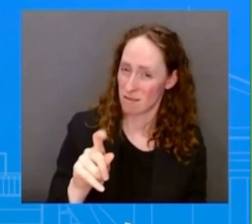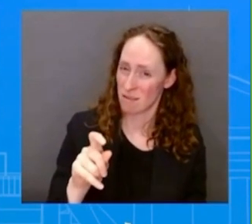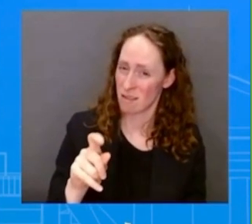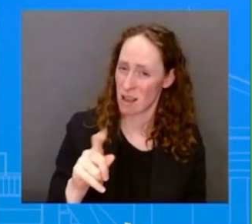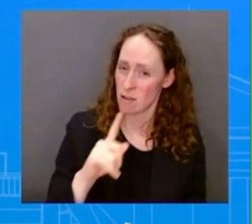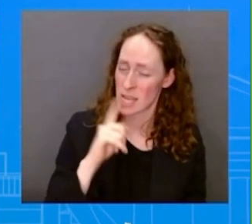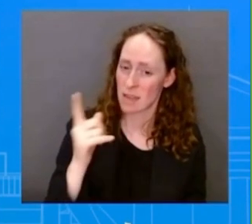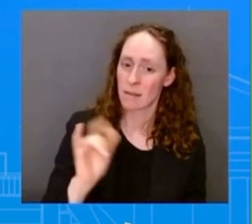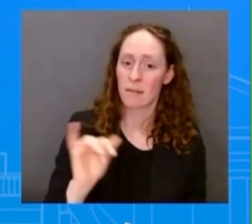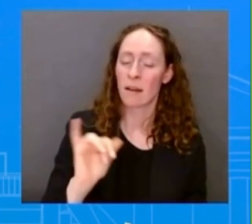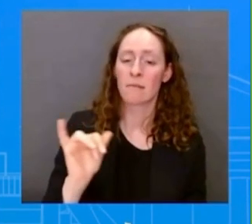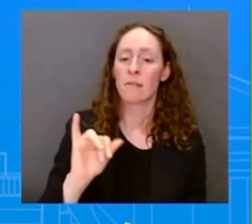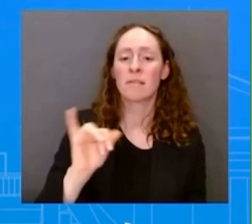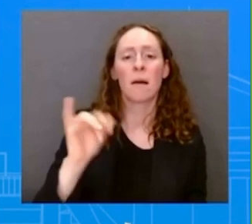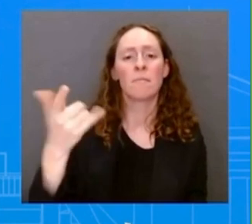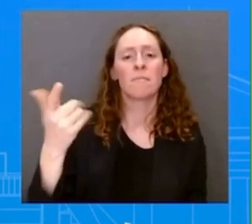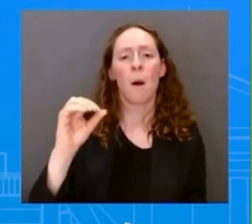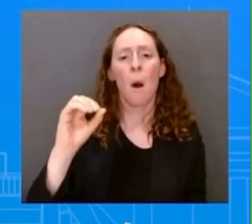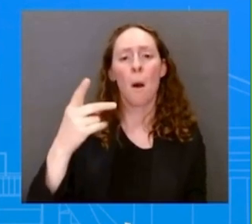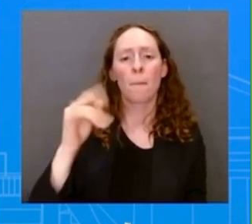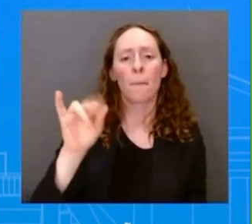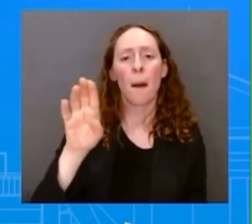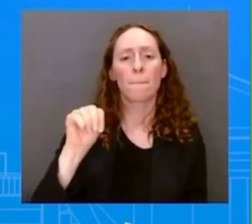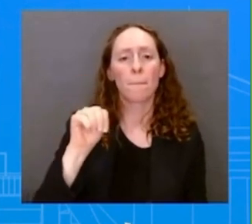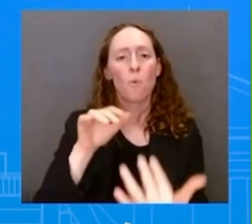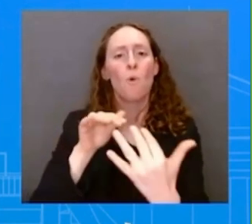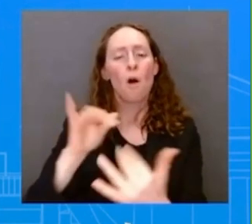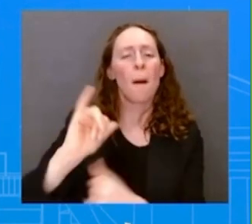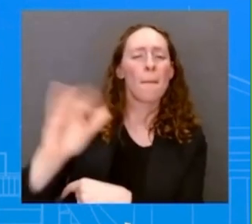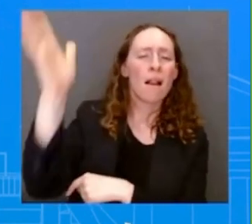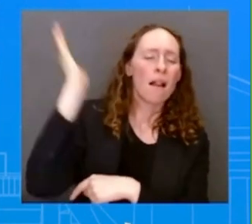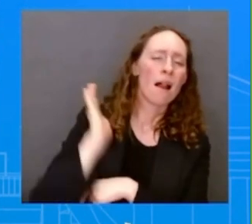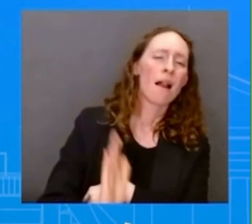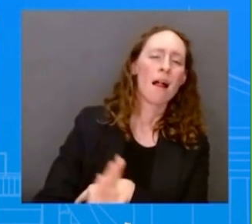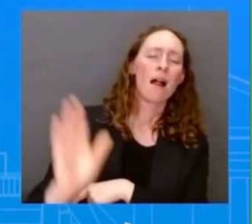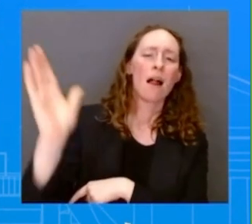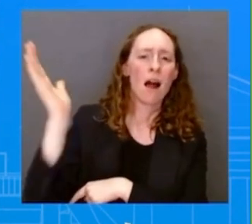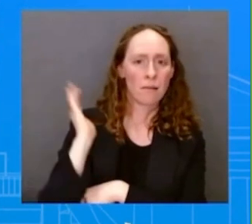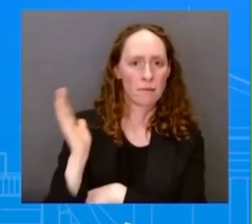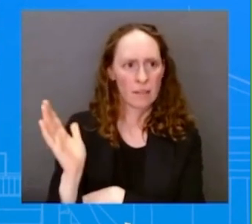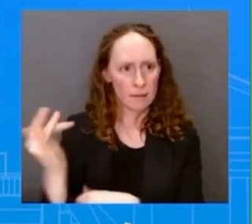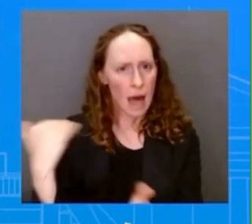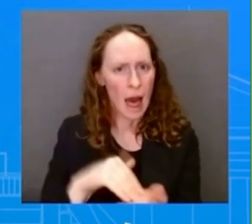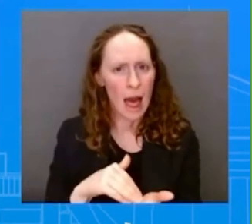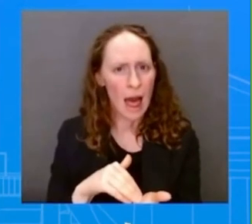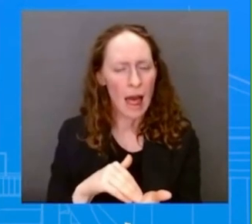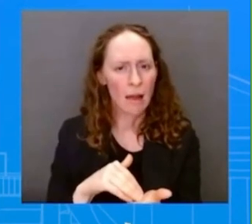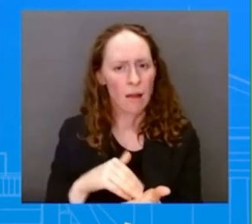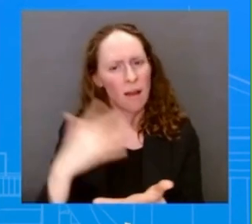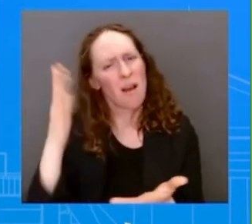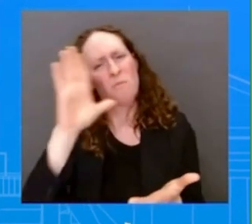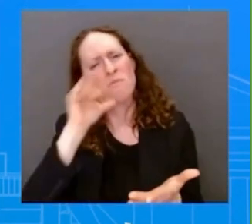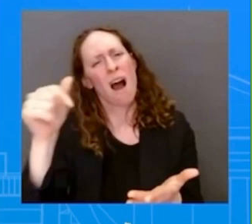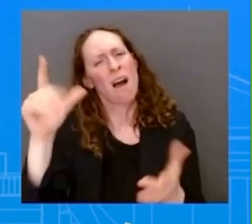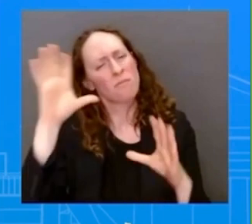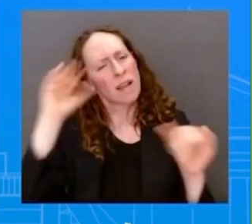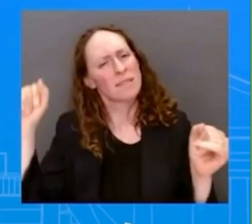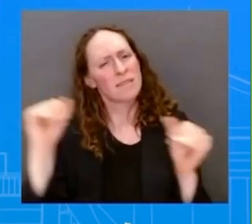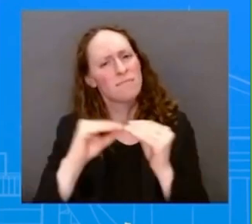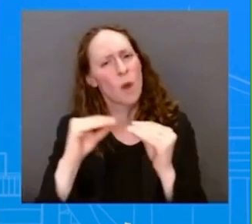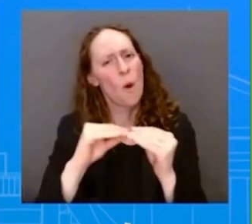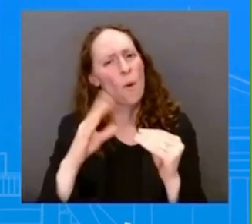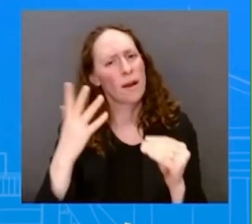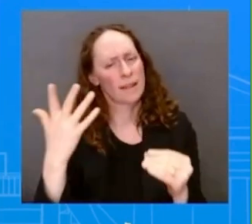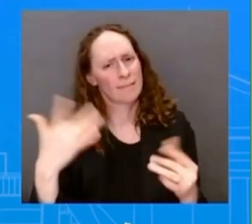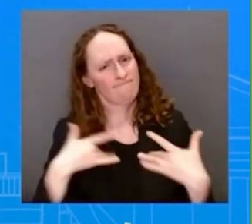And, uh, does, is there a reason why President Biden doesn't often mention that it's coming from China? The President, I think, has just, he's been exceedingly